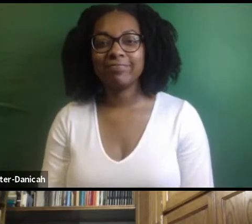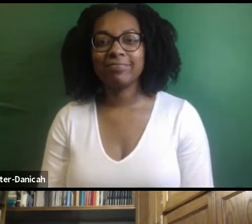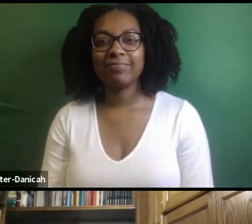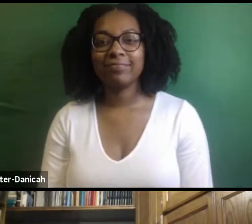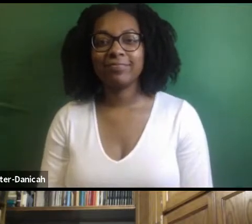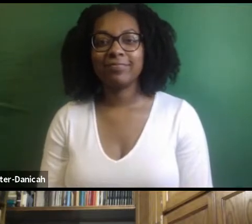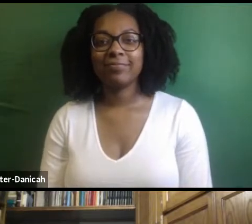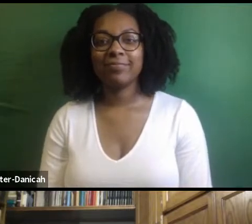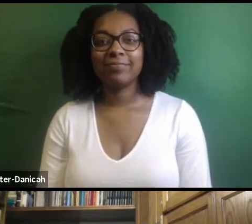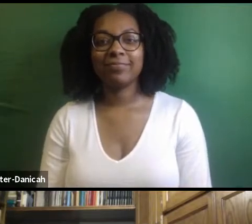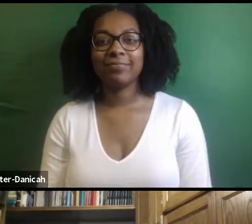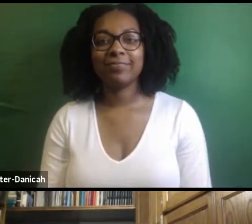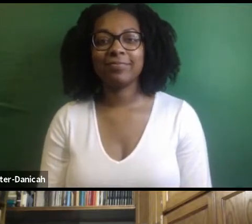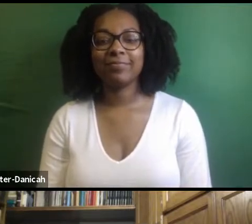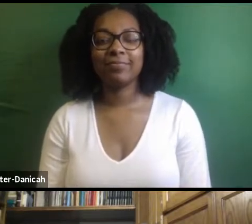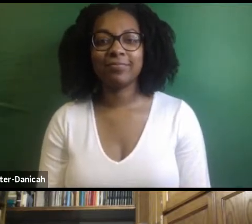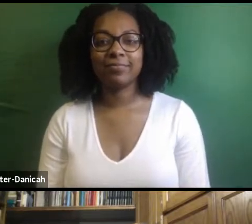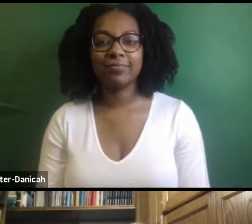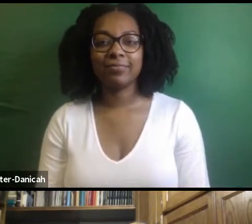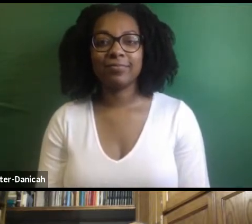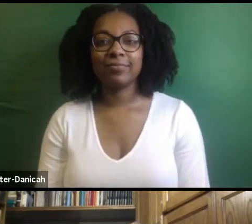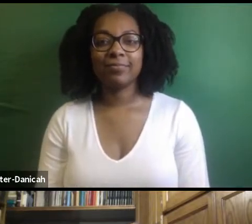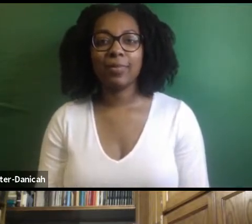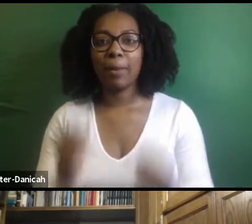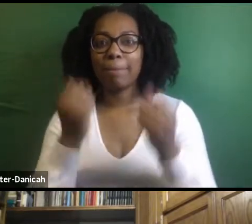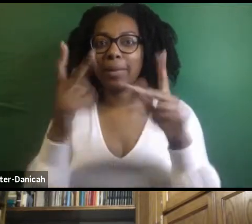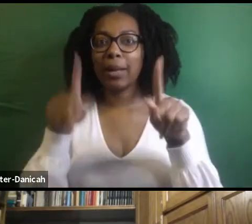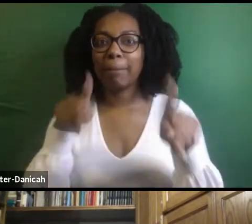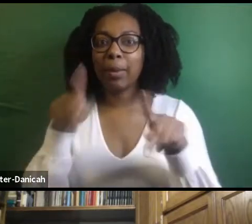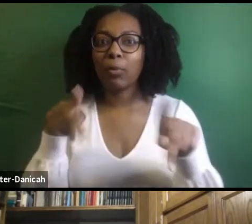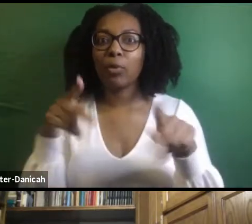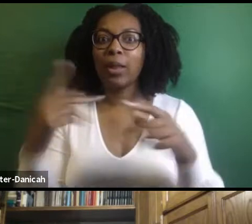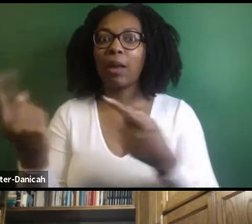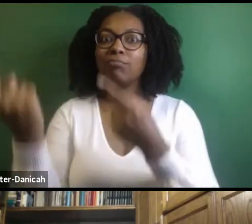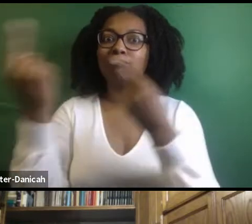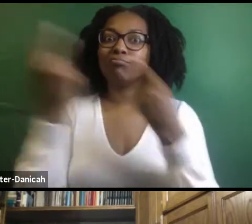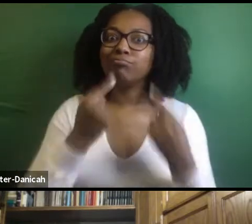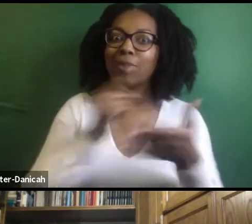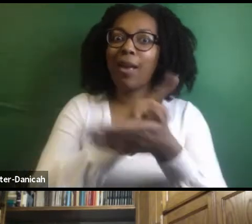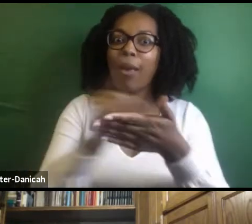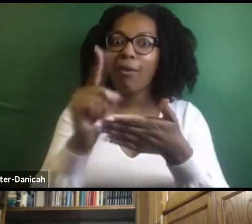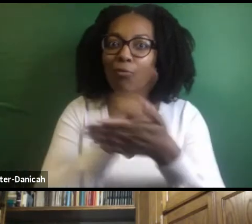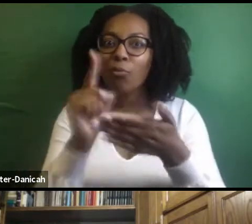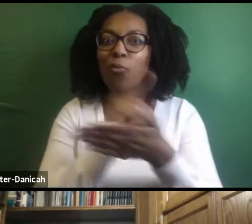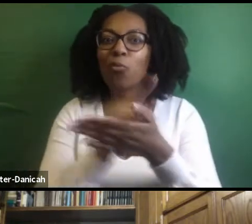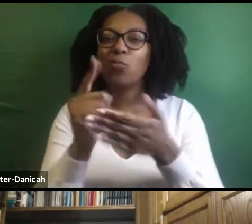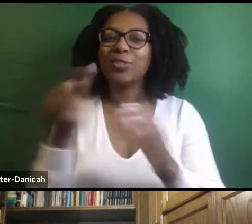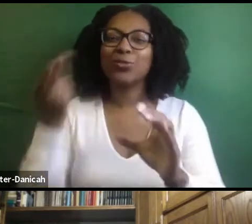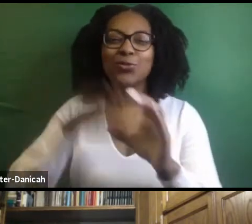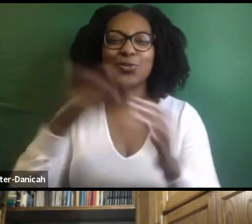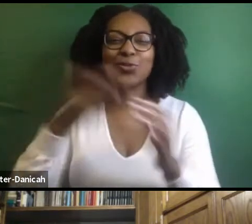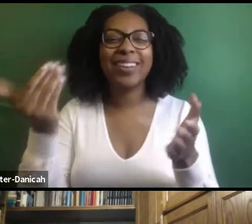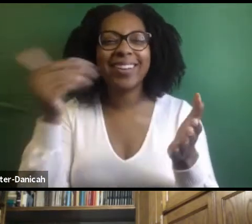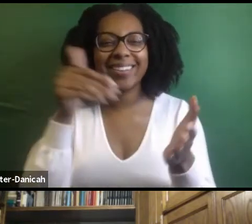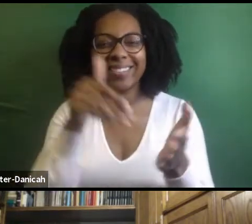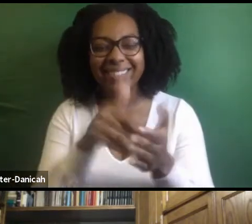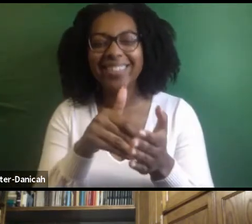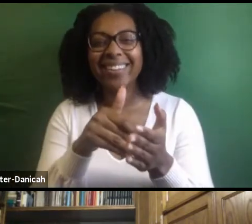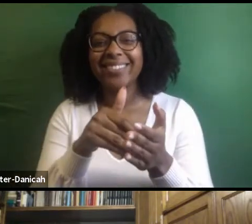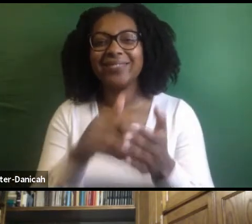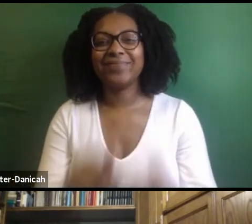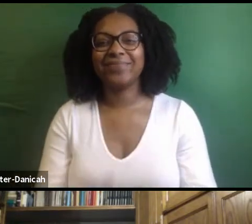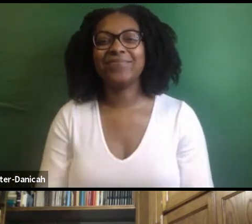and Davidson are regulars. Omar DeJesus. Yes. Welcome. Molly Silverberg. Yay, Molly.